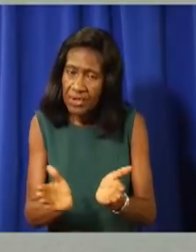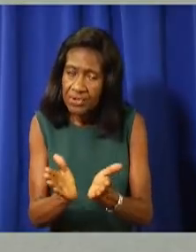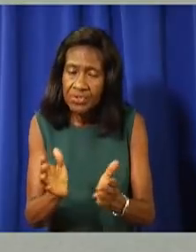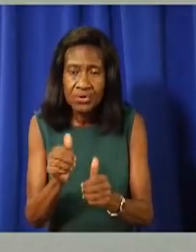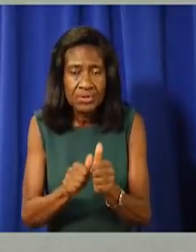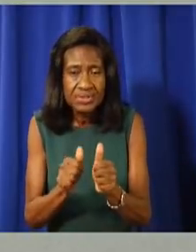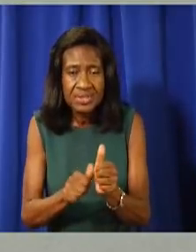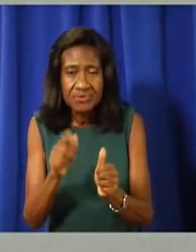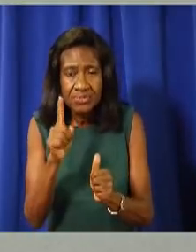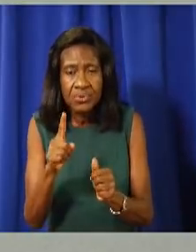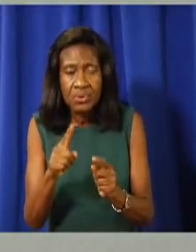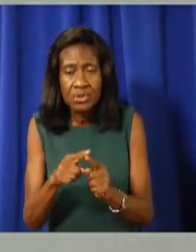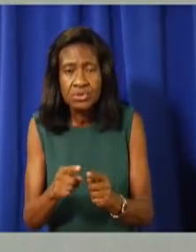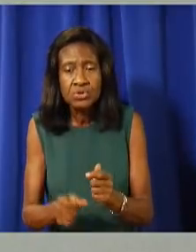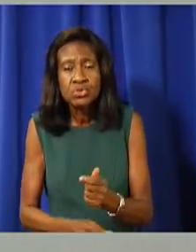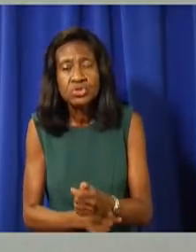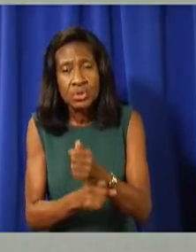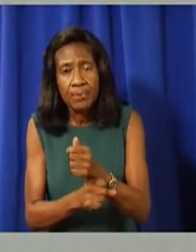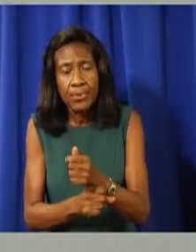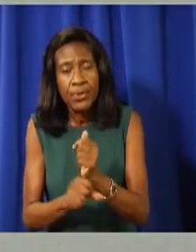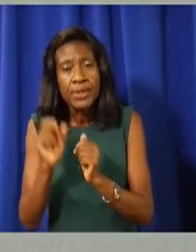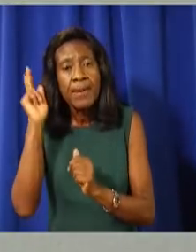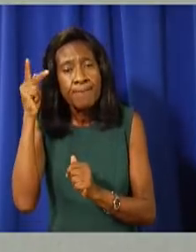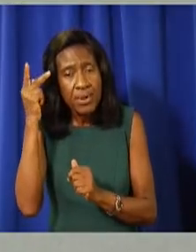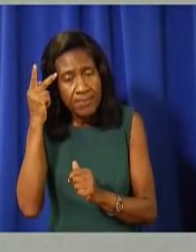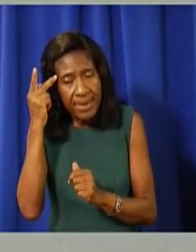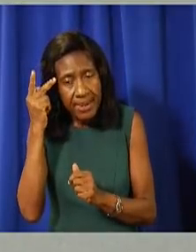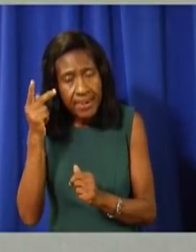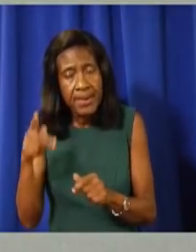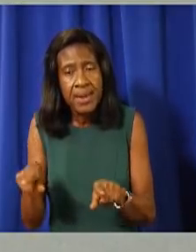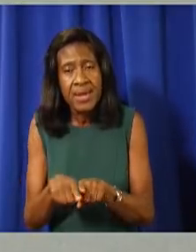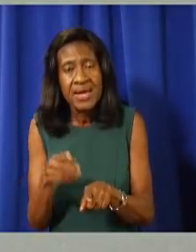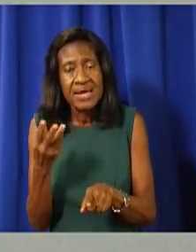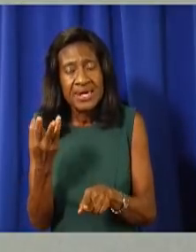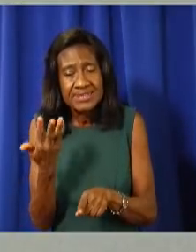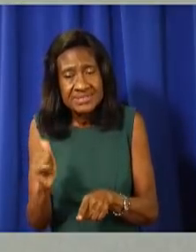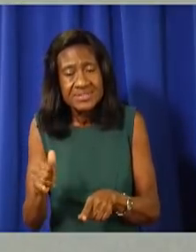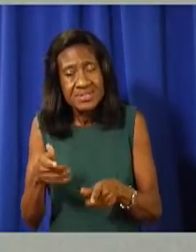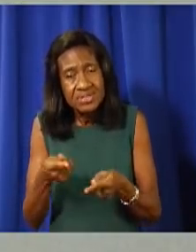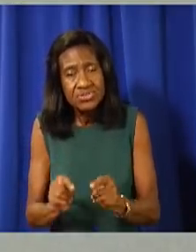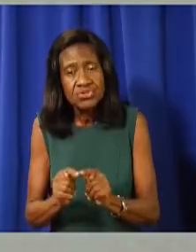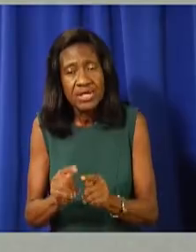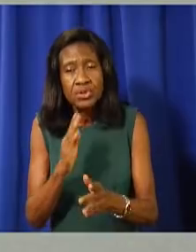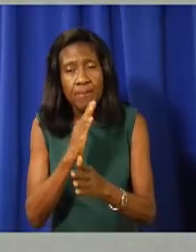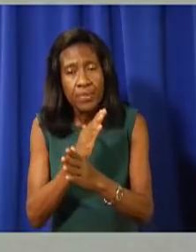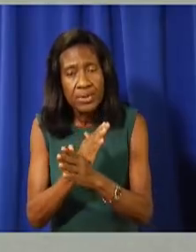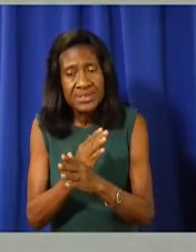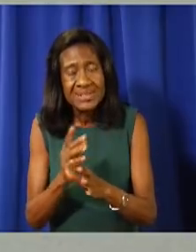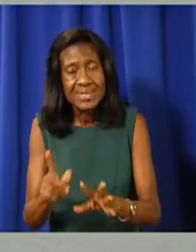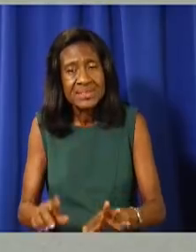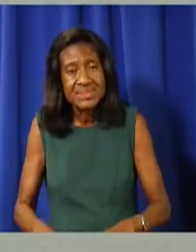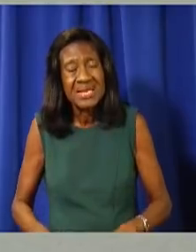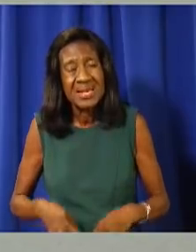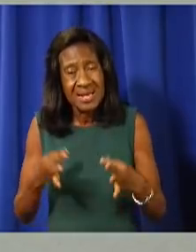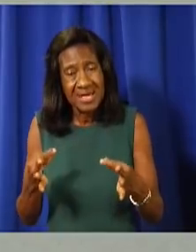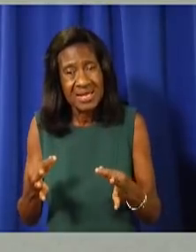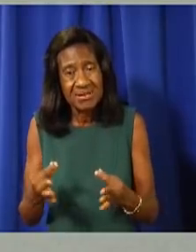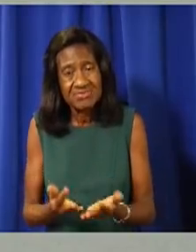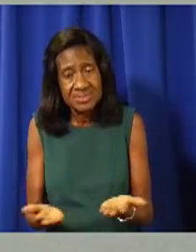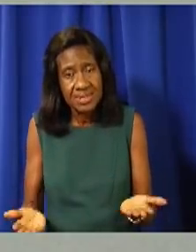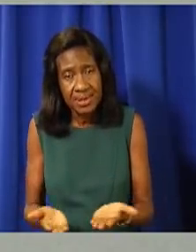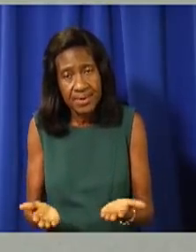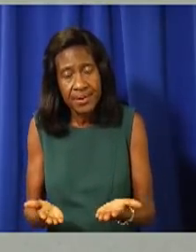tough decisions needed to protect lives and livelihoods based on the very best policy and medical advice.